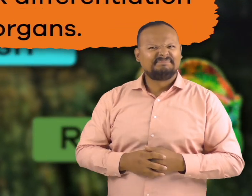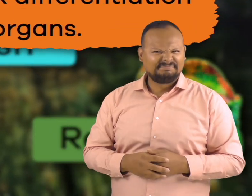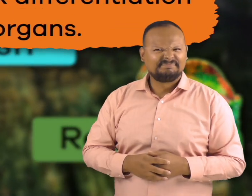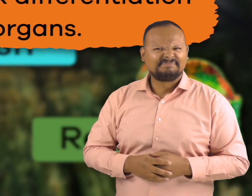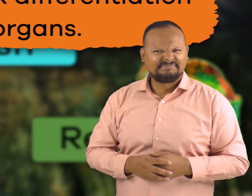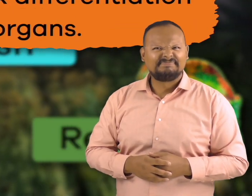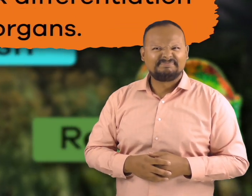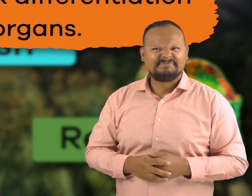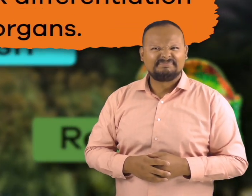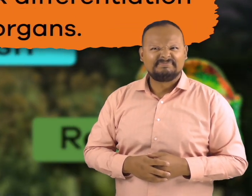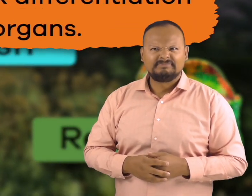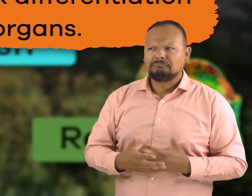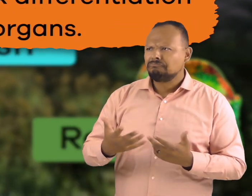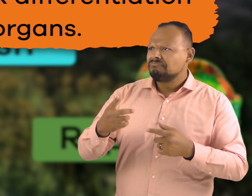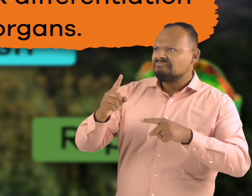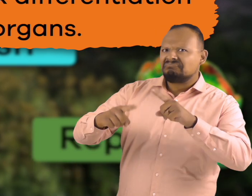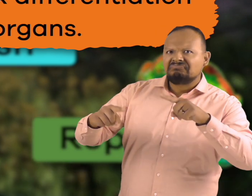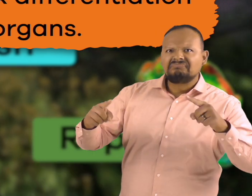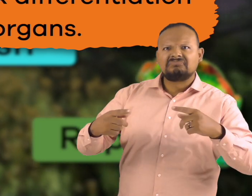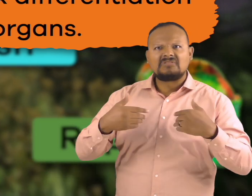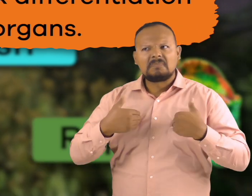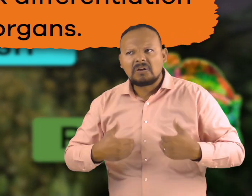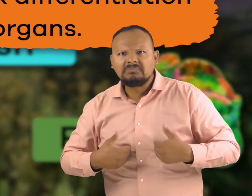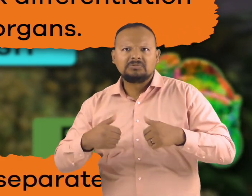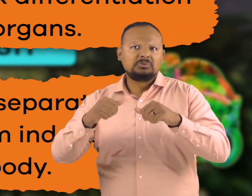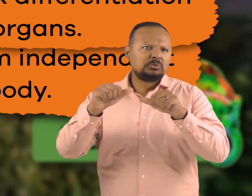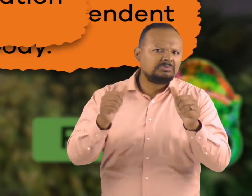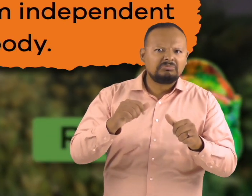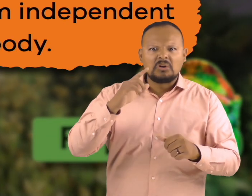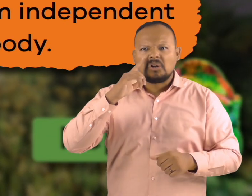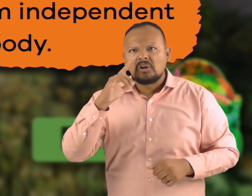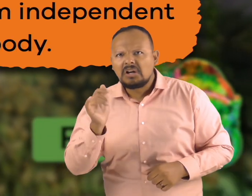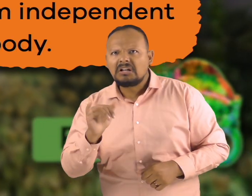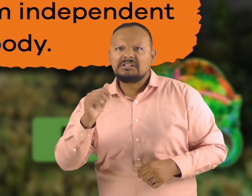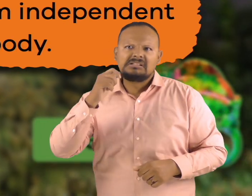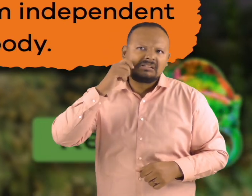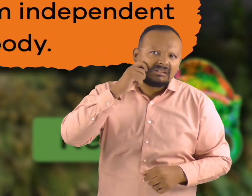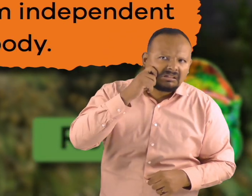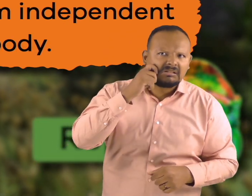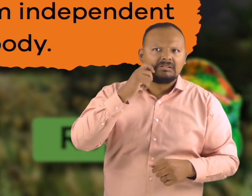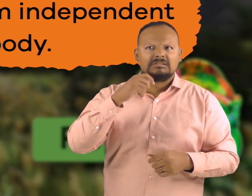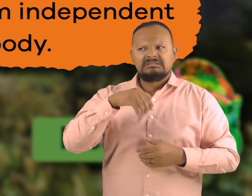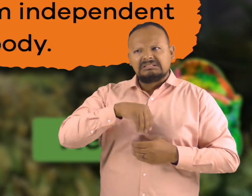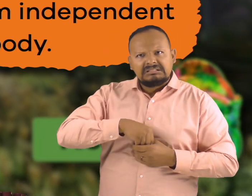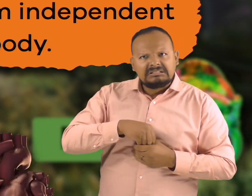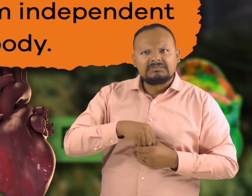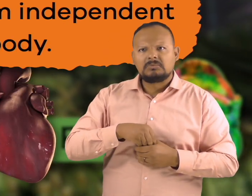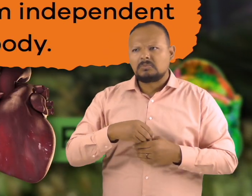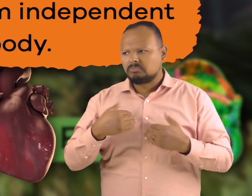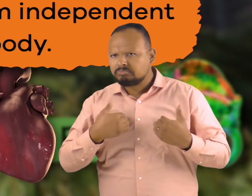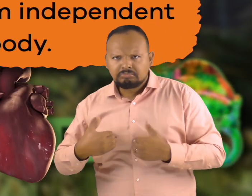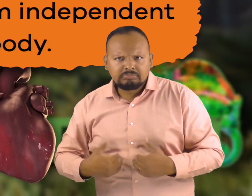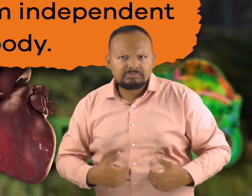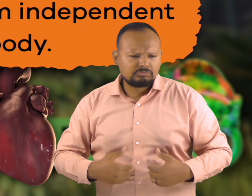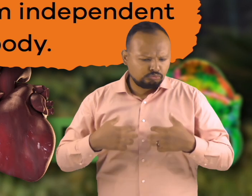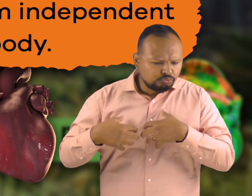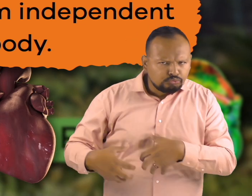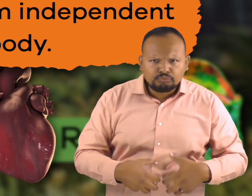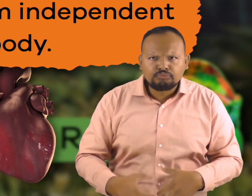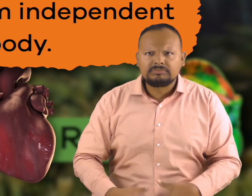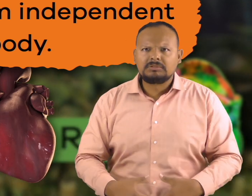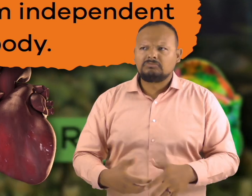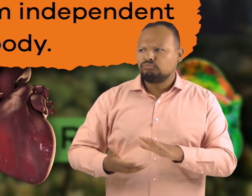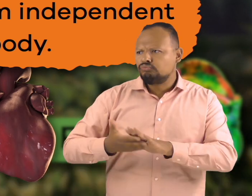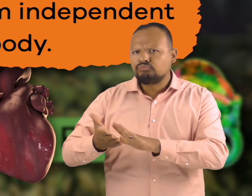differentiation of body tissue and organs. Which means that the tissue and organs are separate